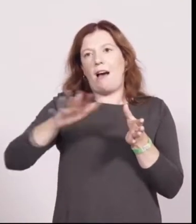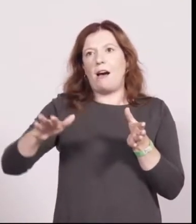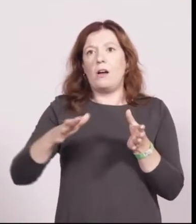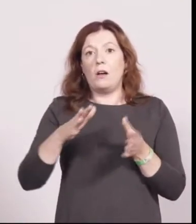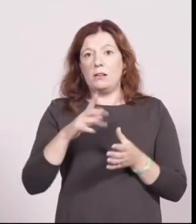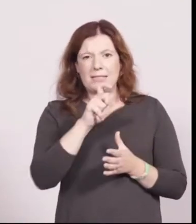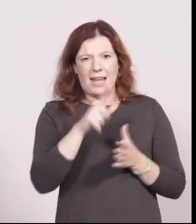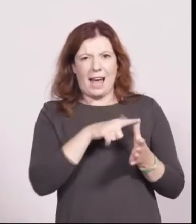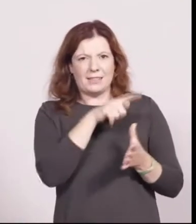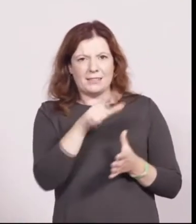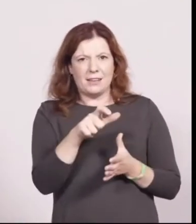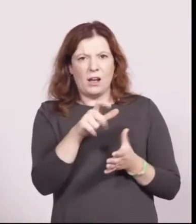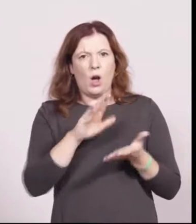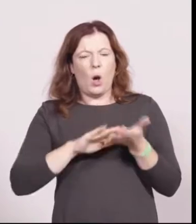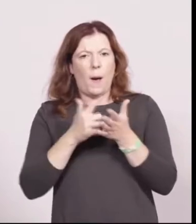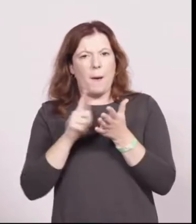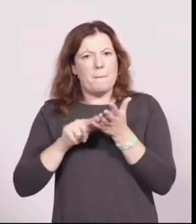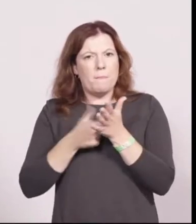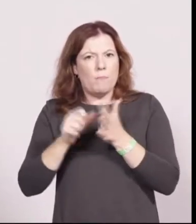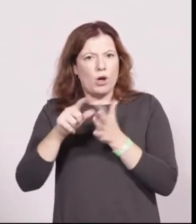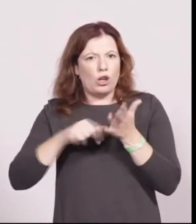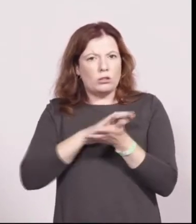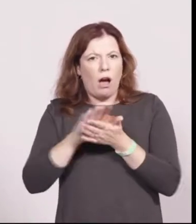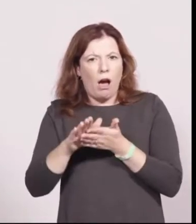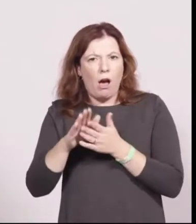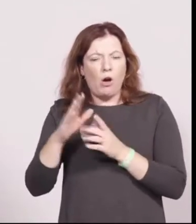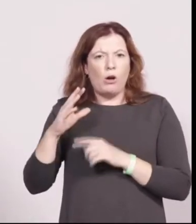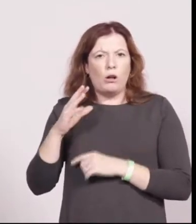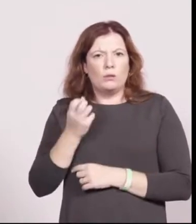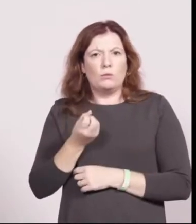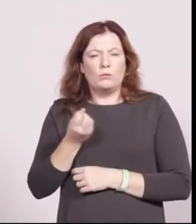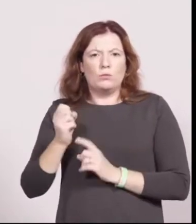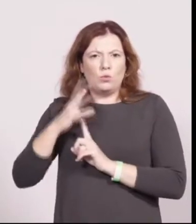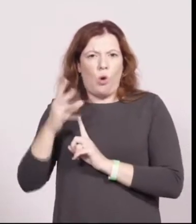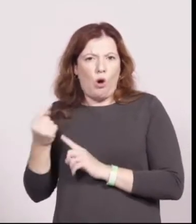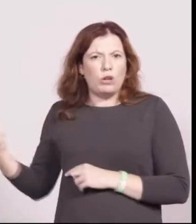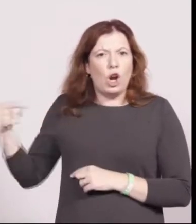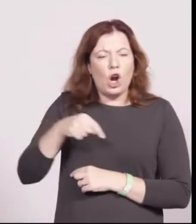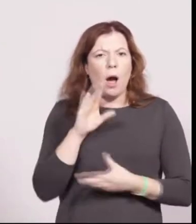CAC has allowed Madocs lion Tory rag to come to this conference